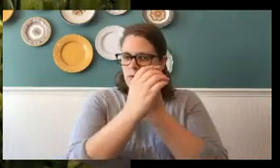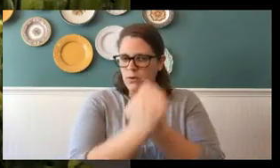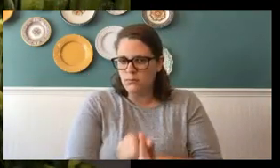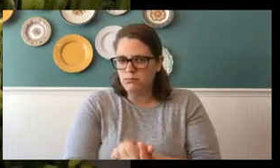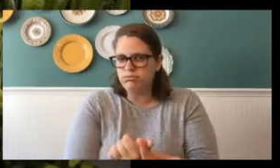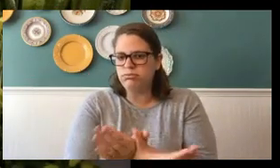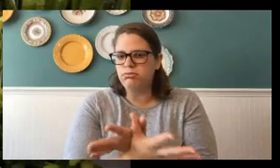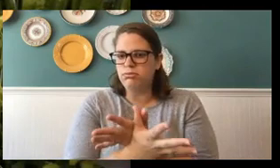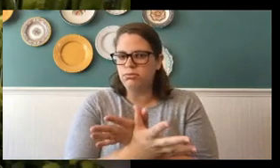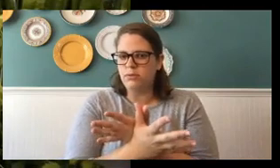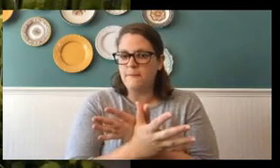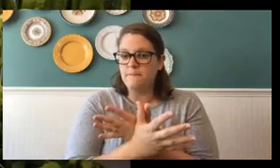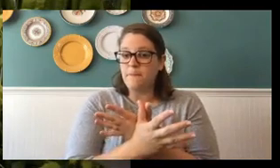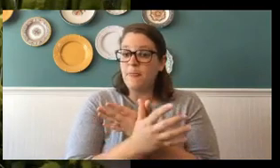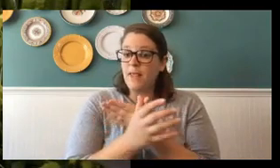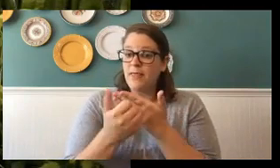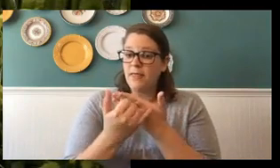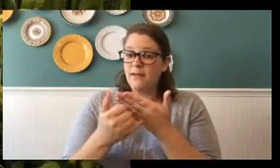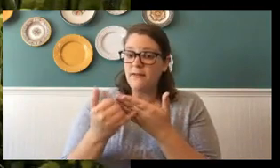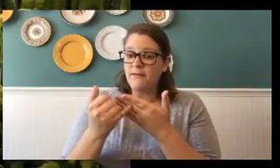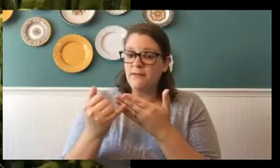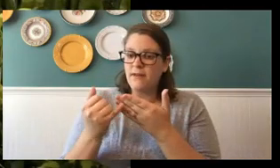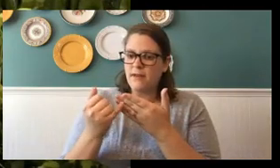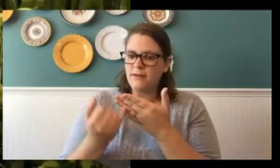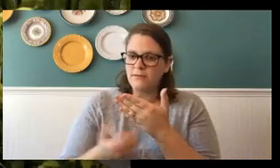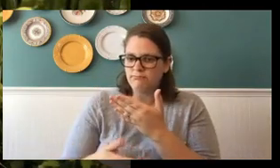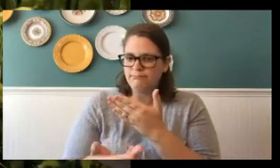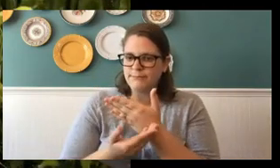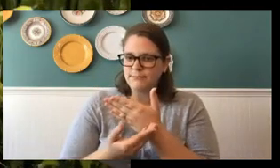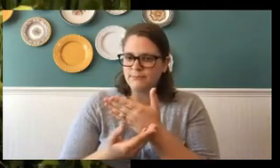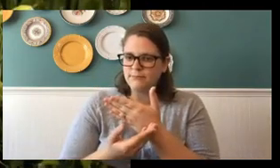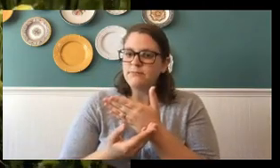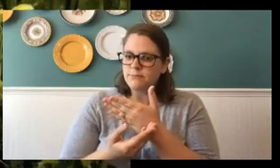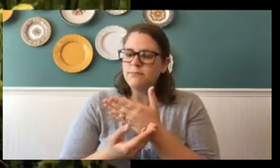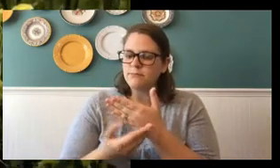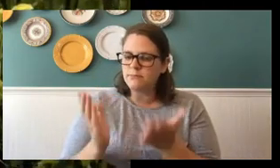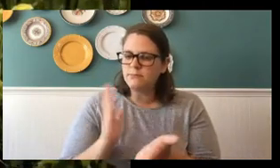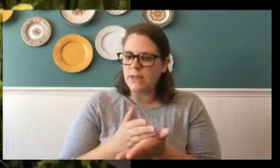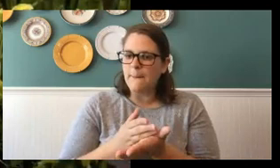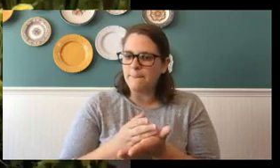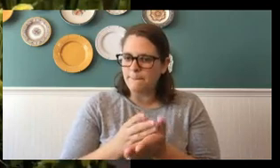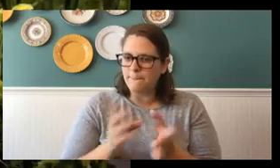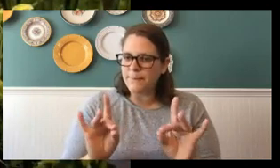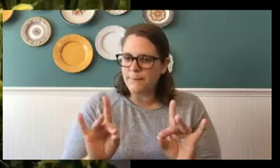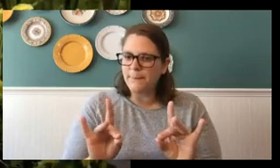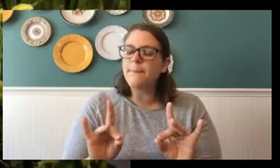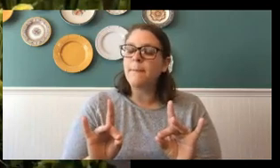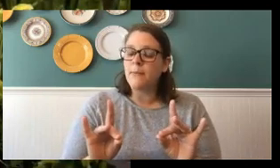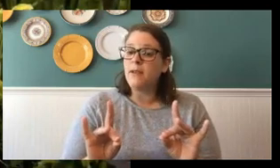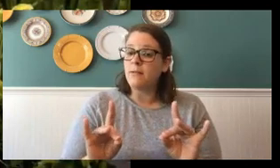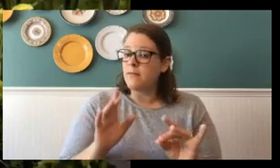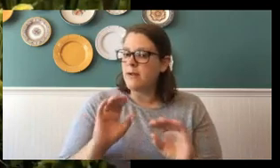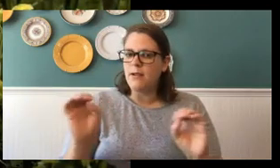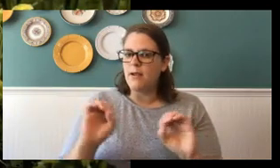seals up those tubes so nothing ever comes in or out. Boys and girls, that's why if a butterfly breaks her wings,